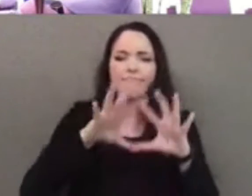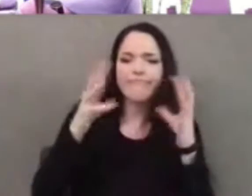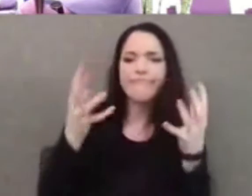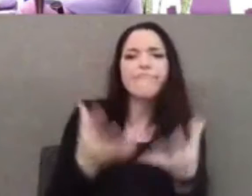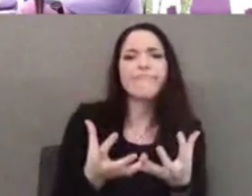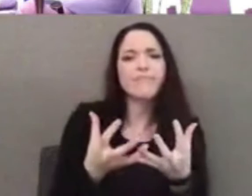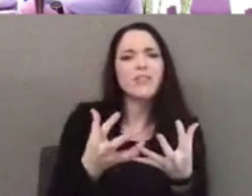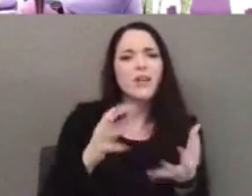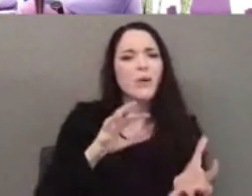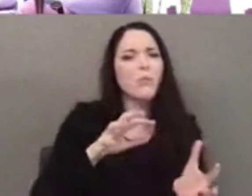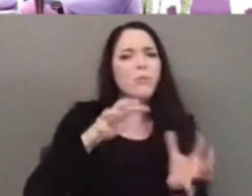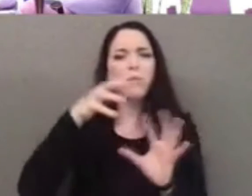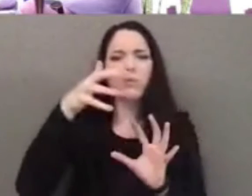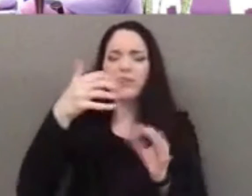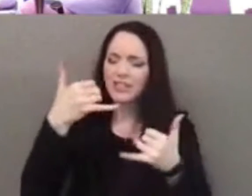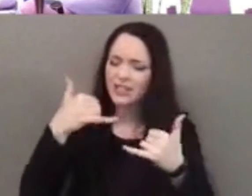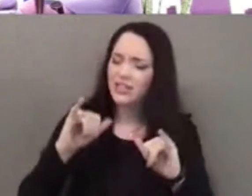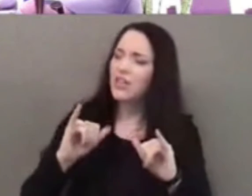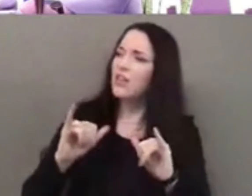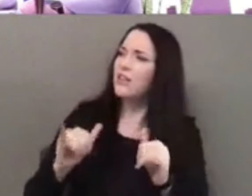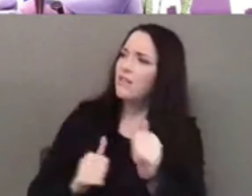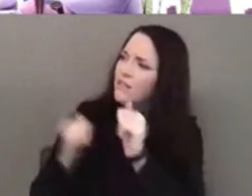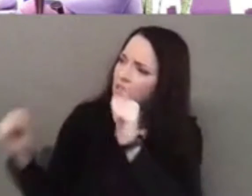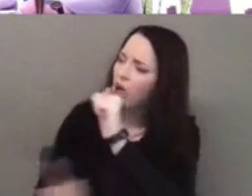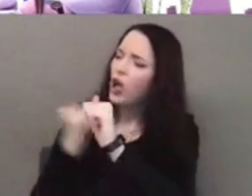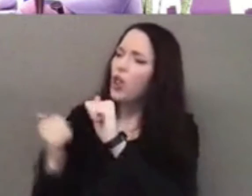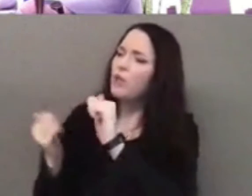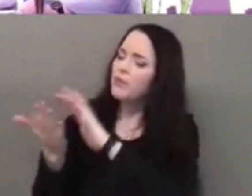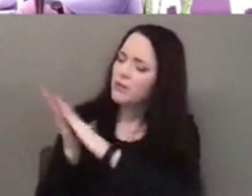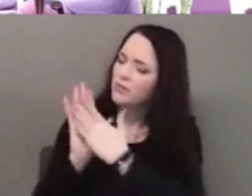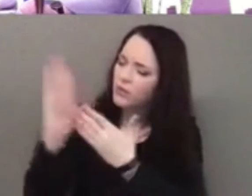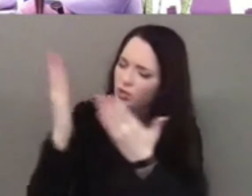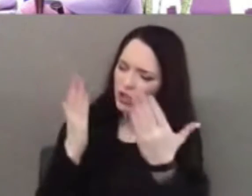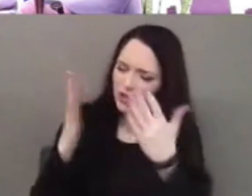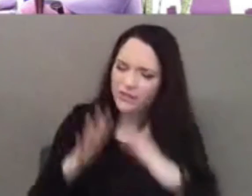And gracious God, we pray for our leaders.